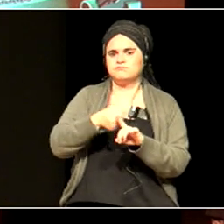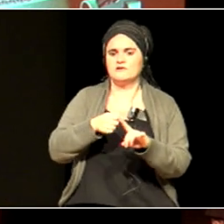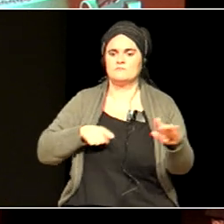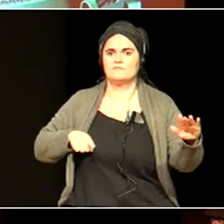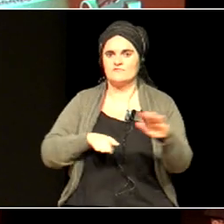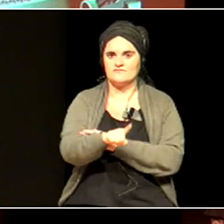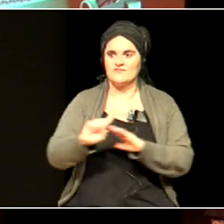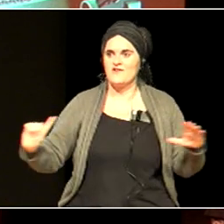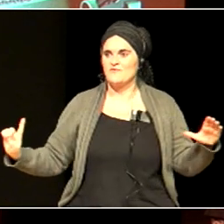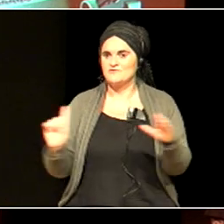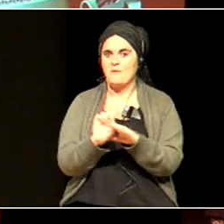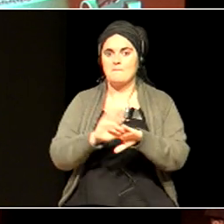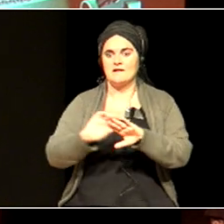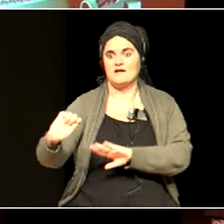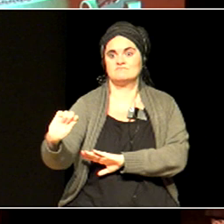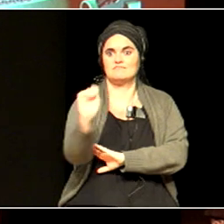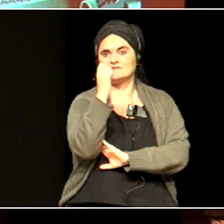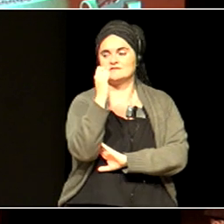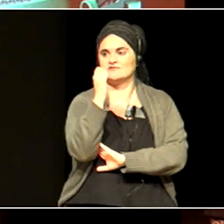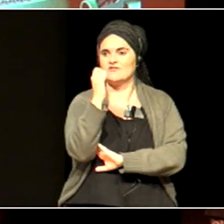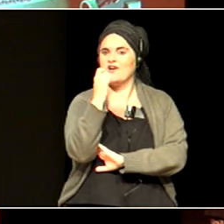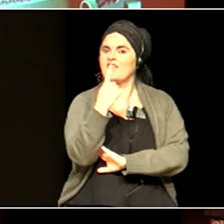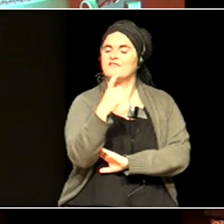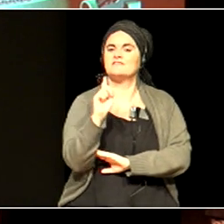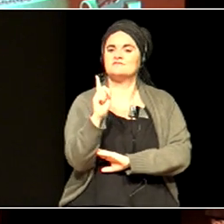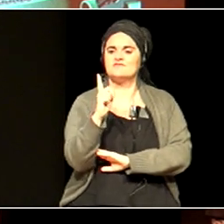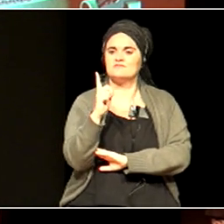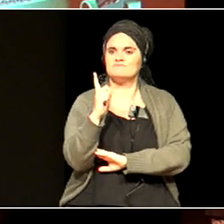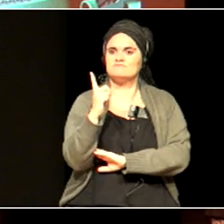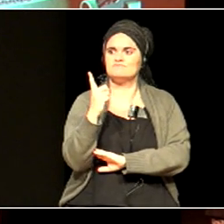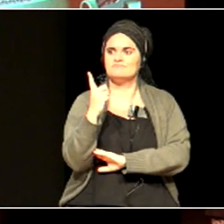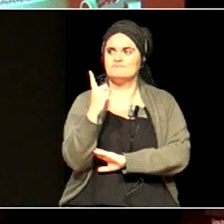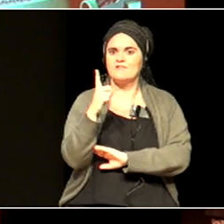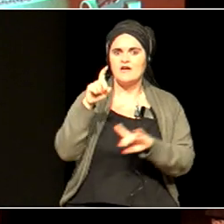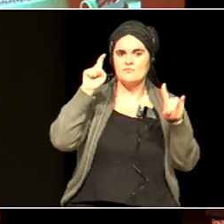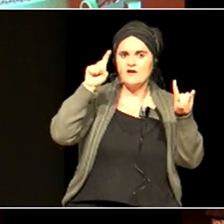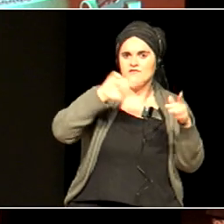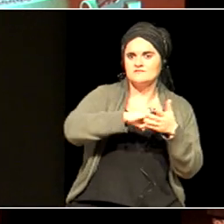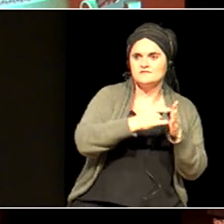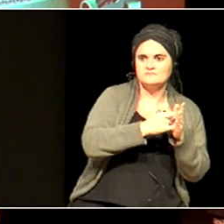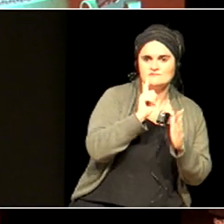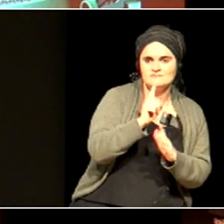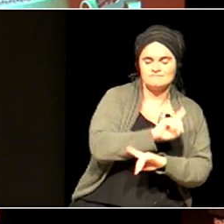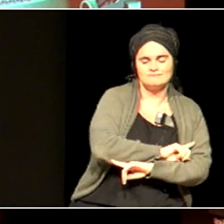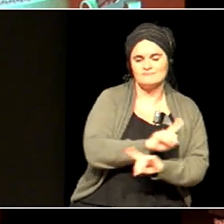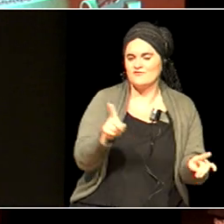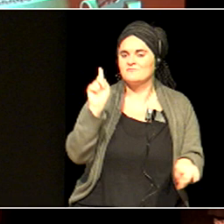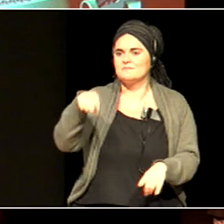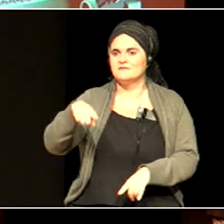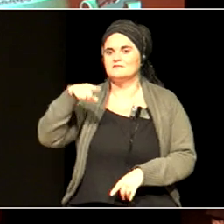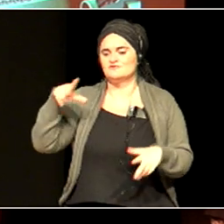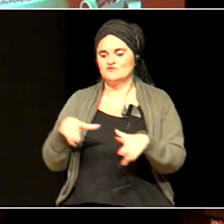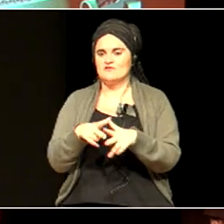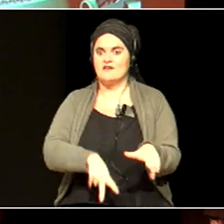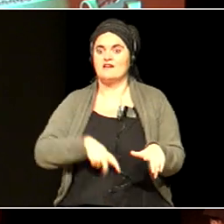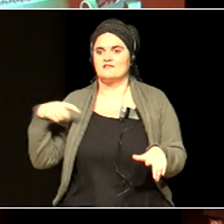arrakastatxuak izateko, ez dela bakarrik implikatu behar eskuntza sistema, baizik eta gizarte osoa,